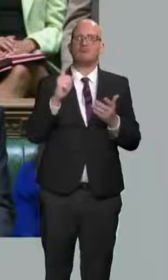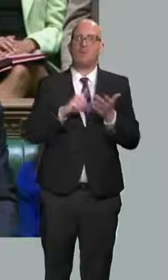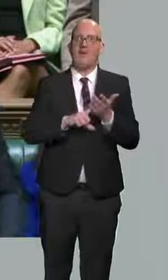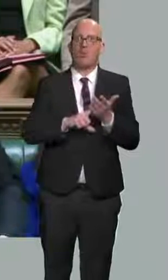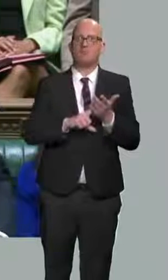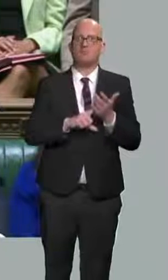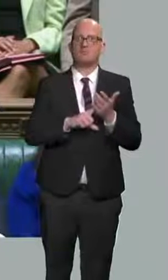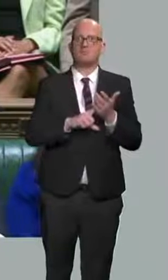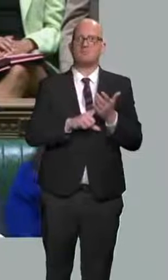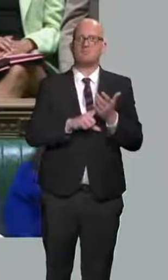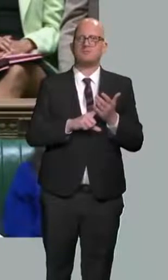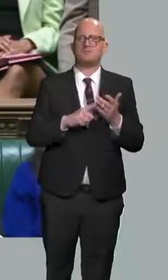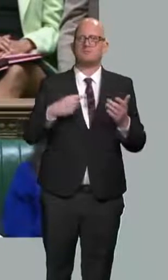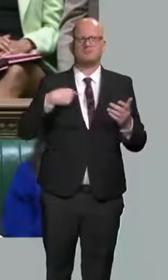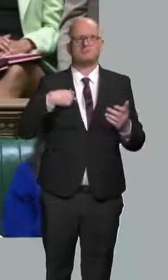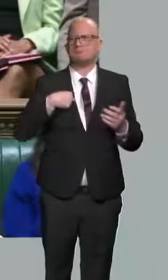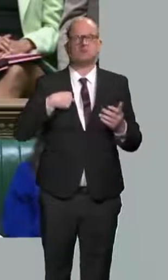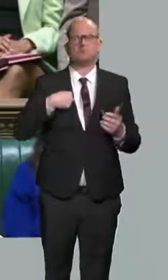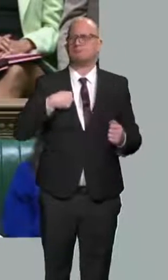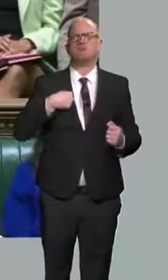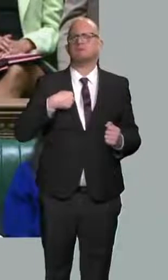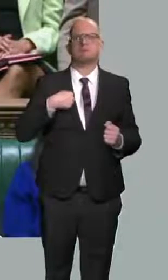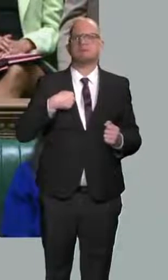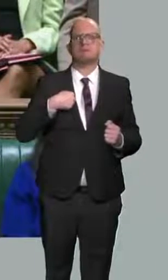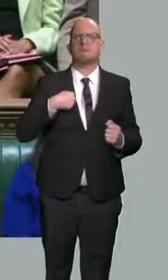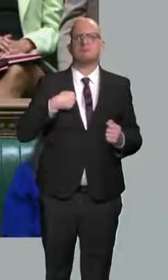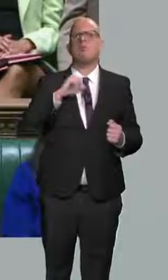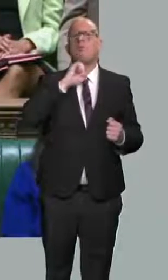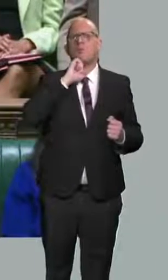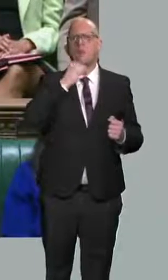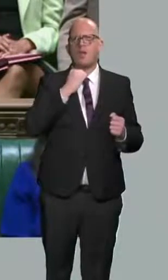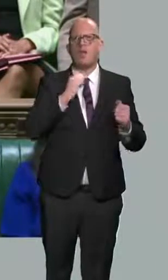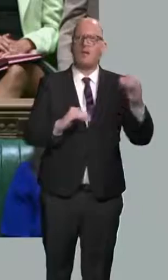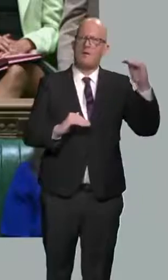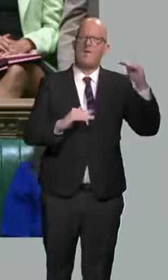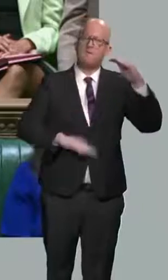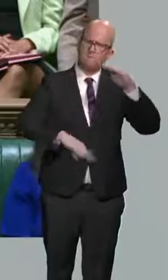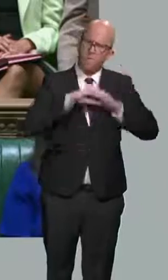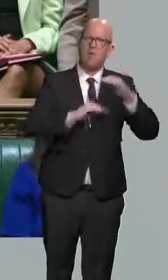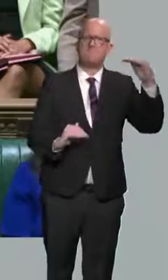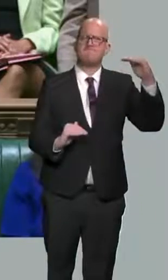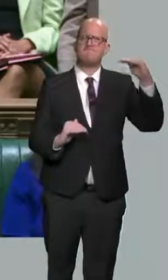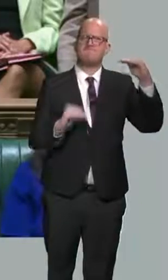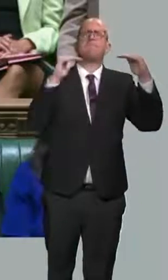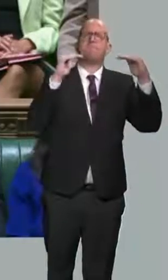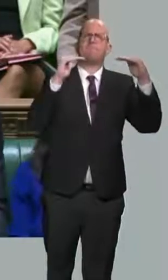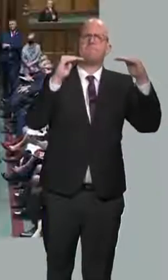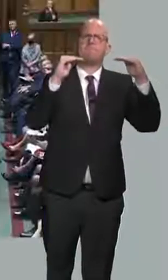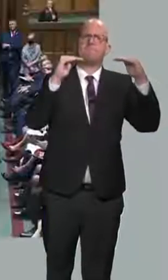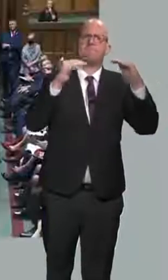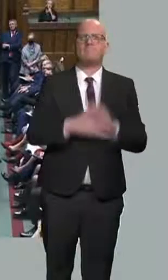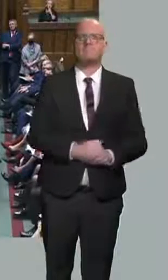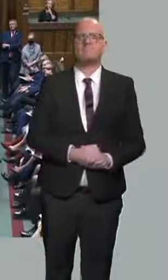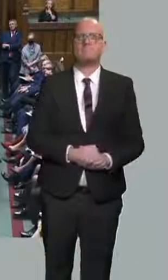But I not going to do that, Mr Speaker. I am going to increase it by the full £3,000. I